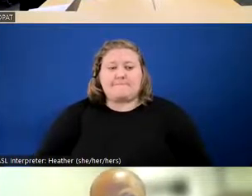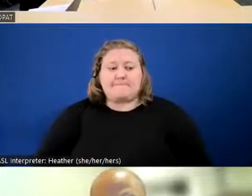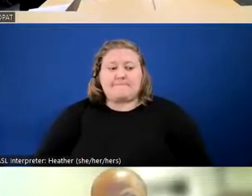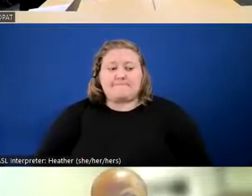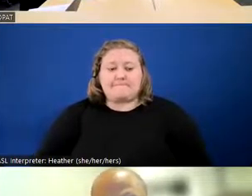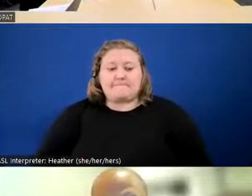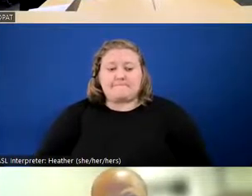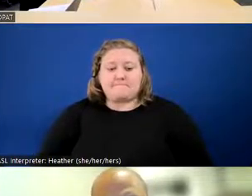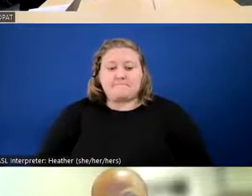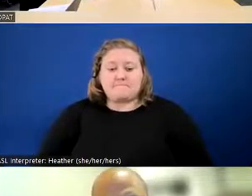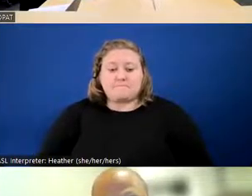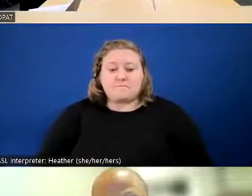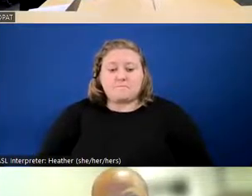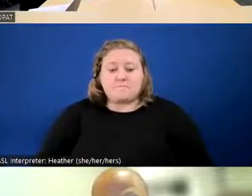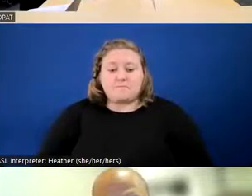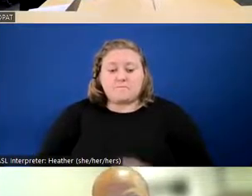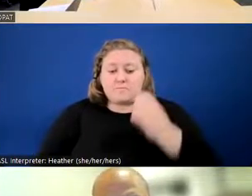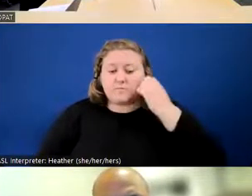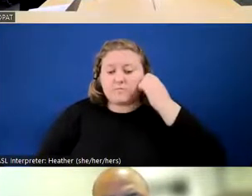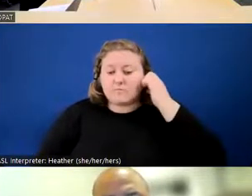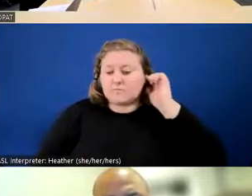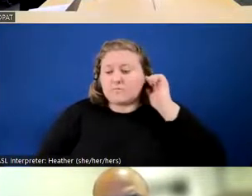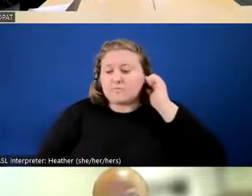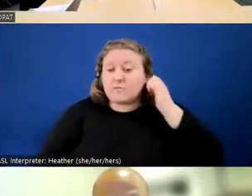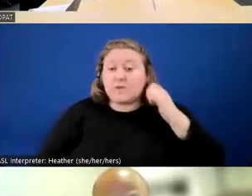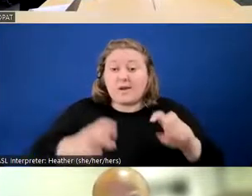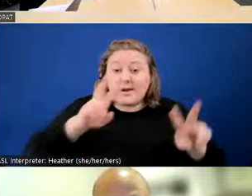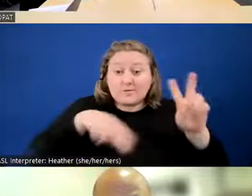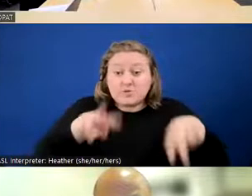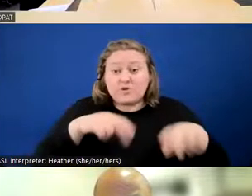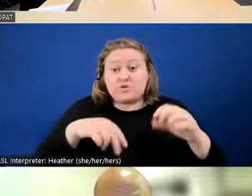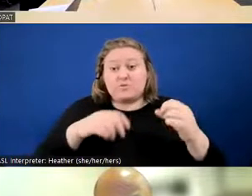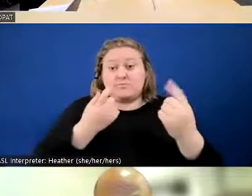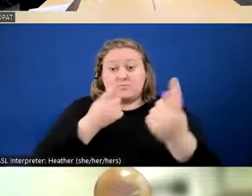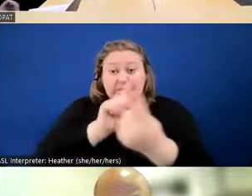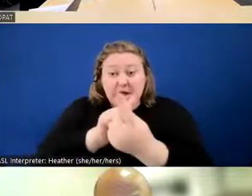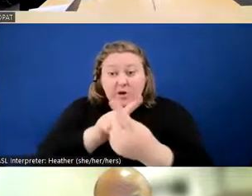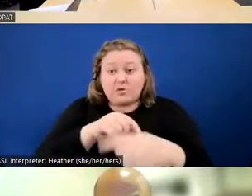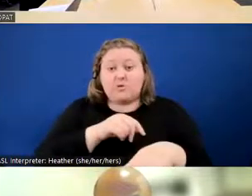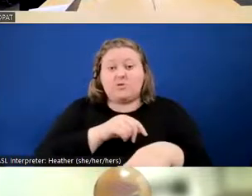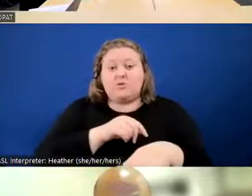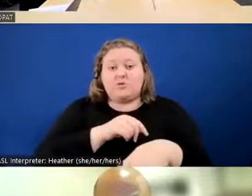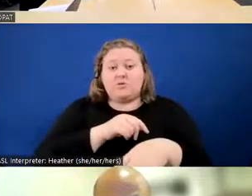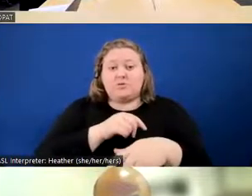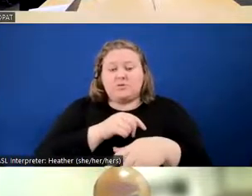interactions, observations, or encounters, FIO, what that means.